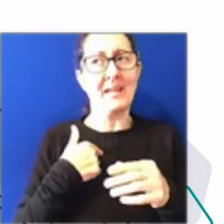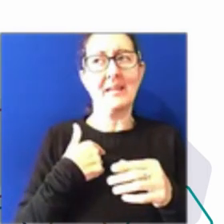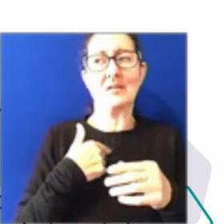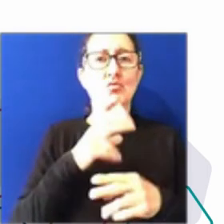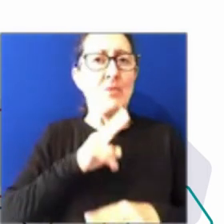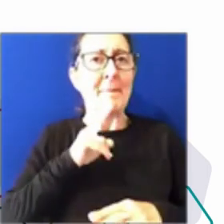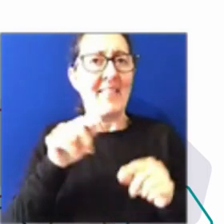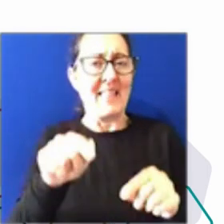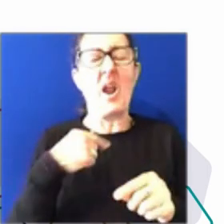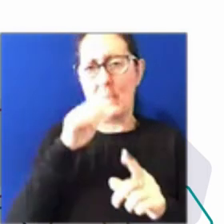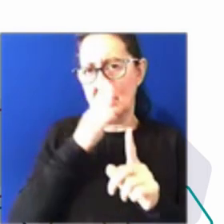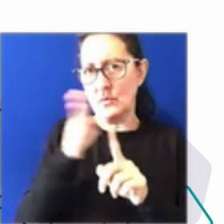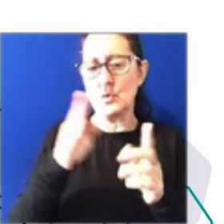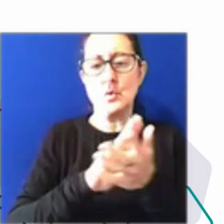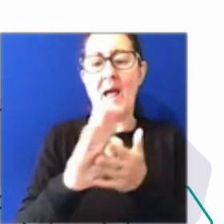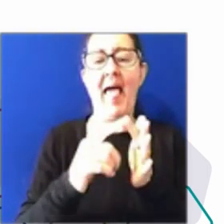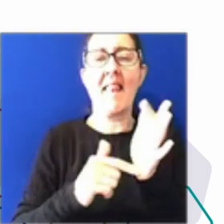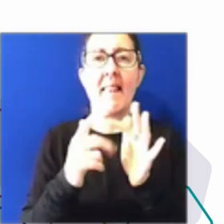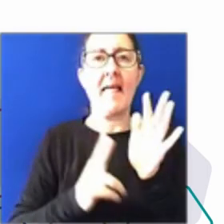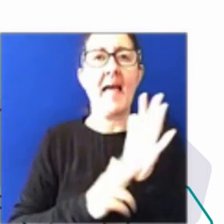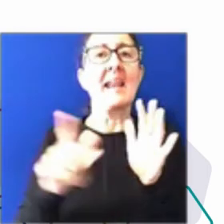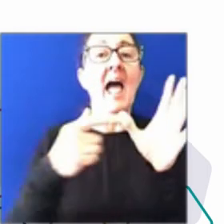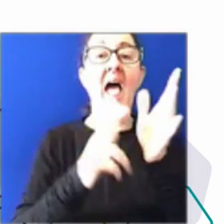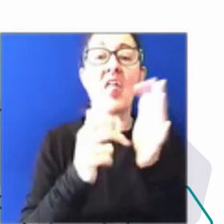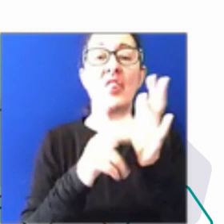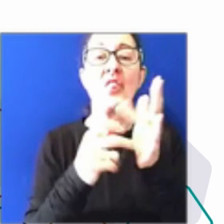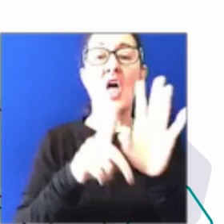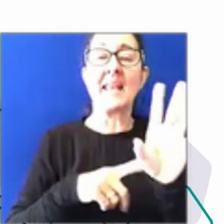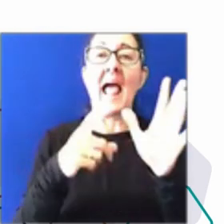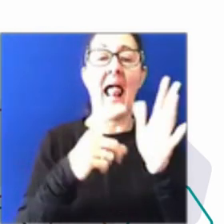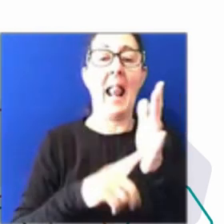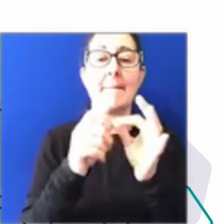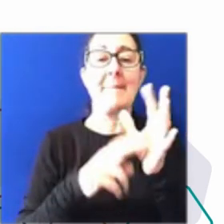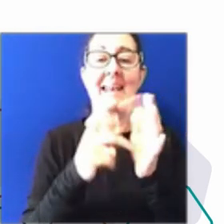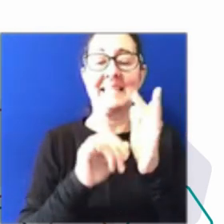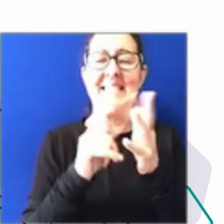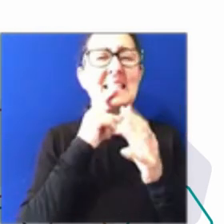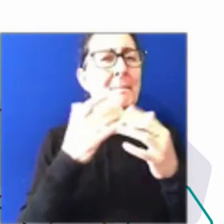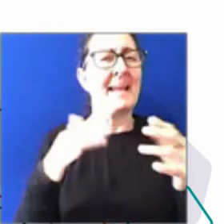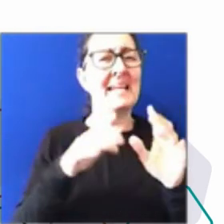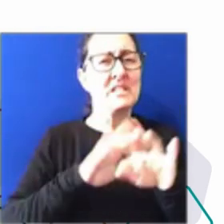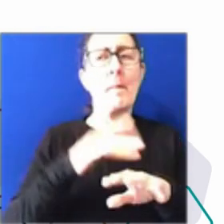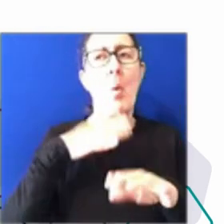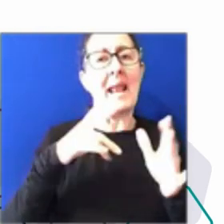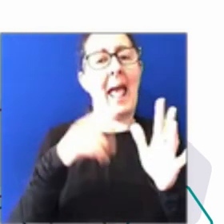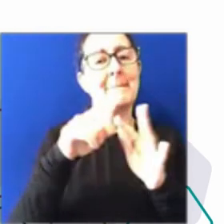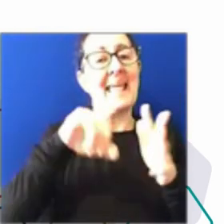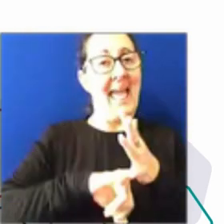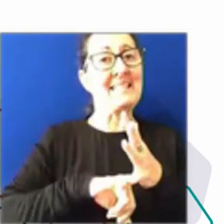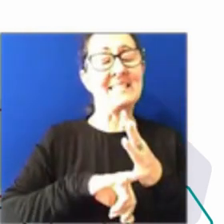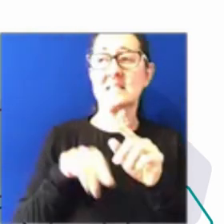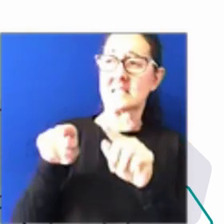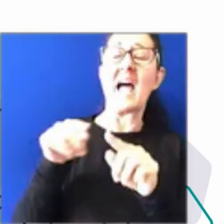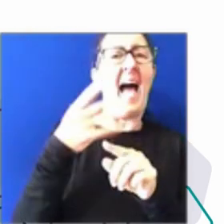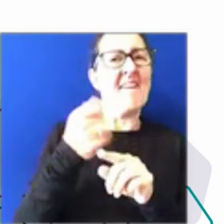Anthony Albanese has said many times that he wants the APS to be seen as an employer of choice. How can we achieve this